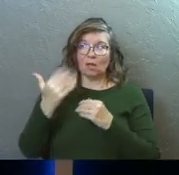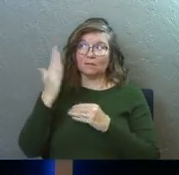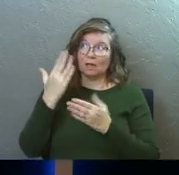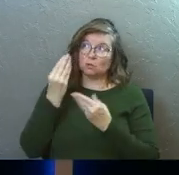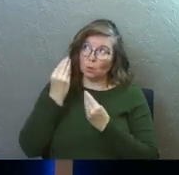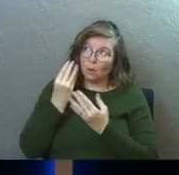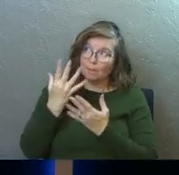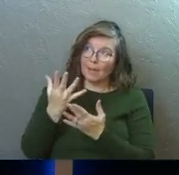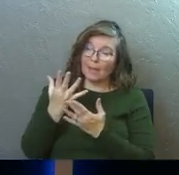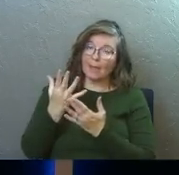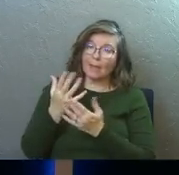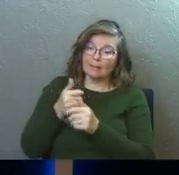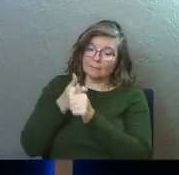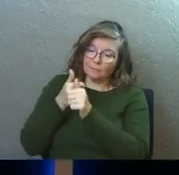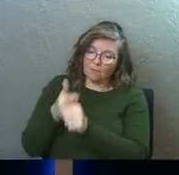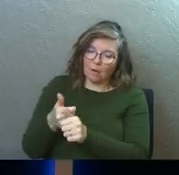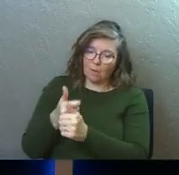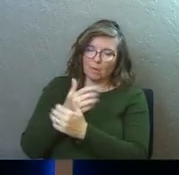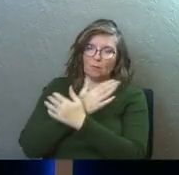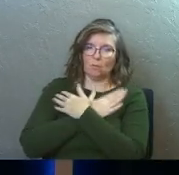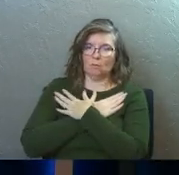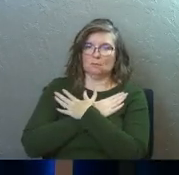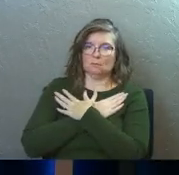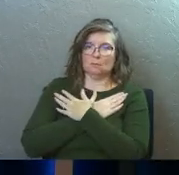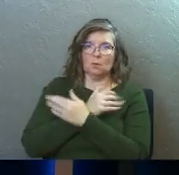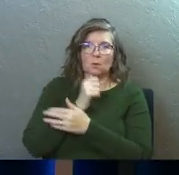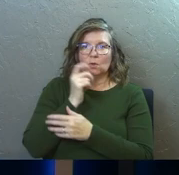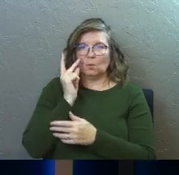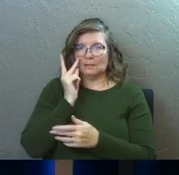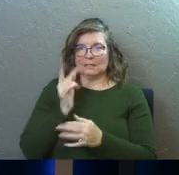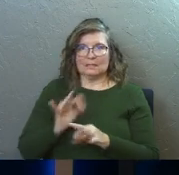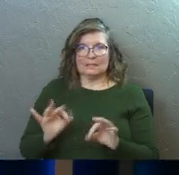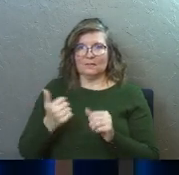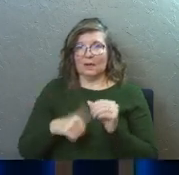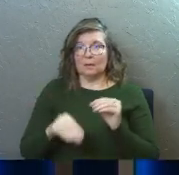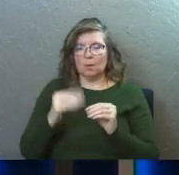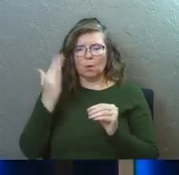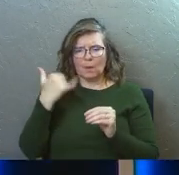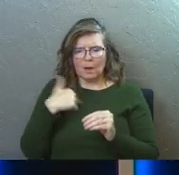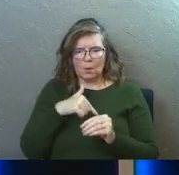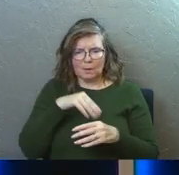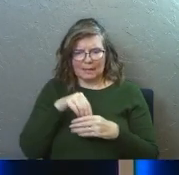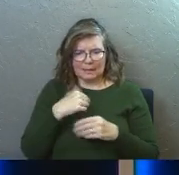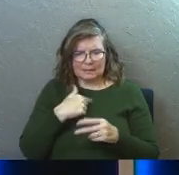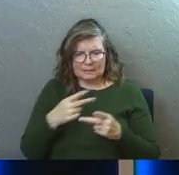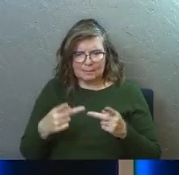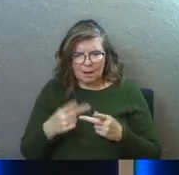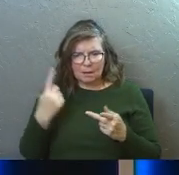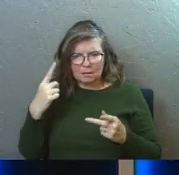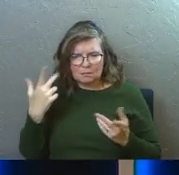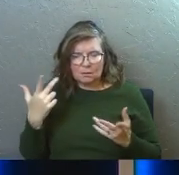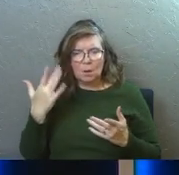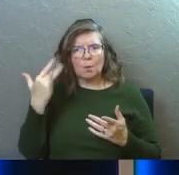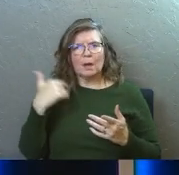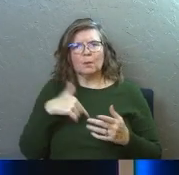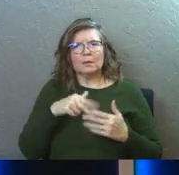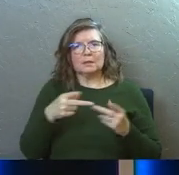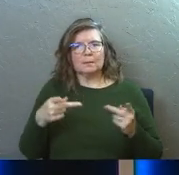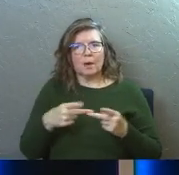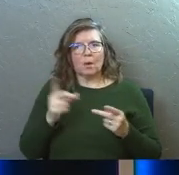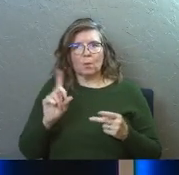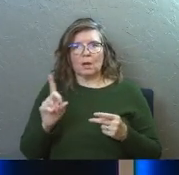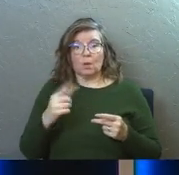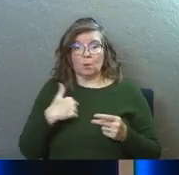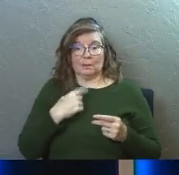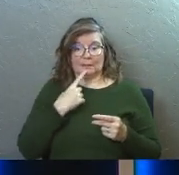into the rest that is that Sabbath. We don't see the significance anymore. Why are we in this spot, right? Why are we in this